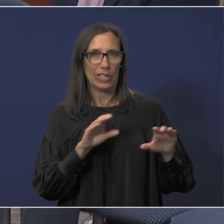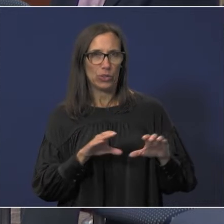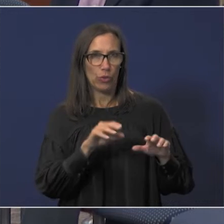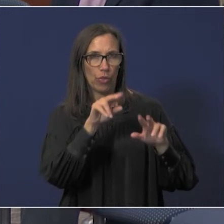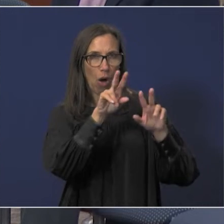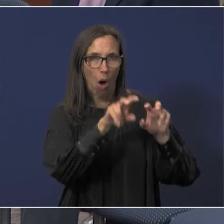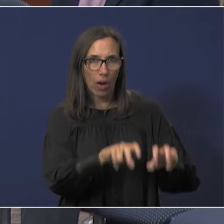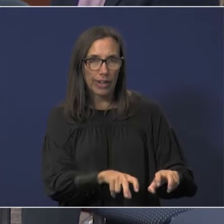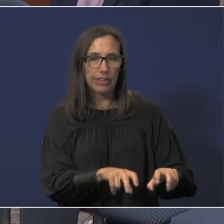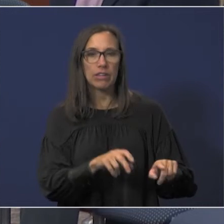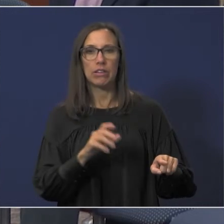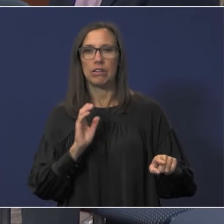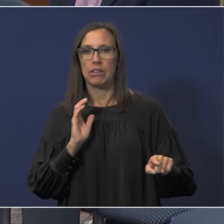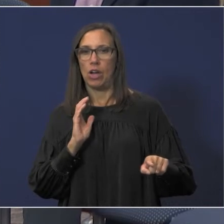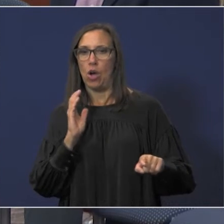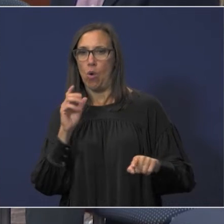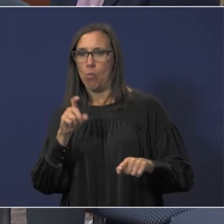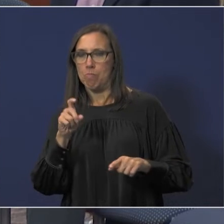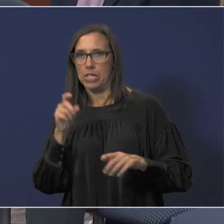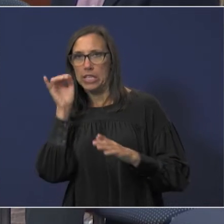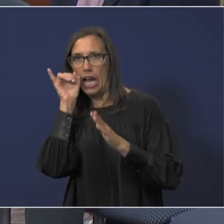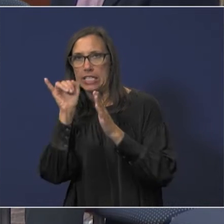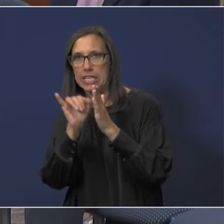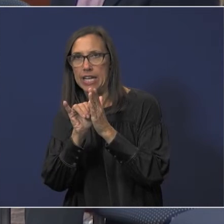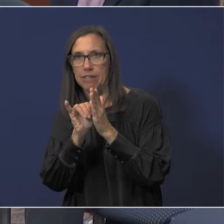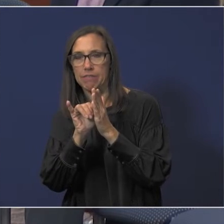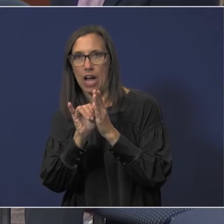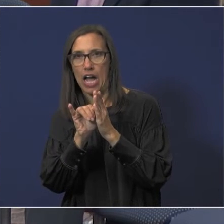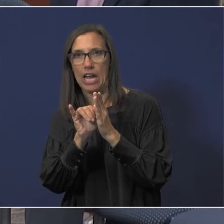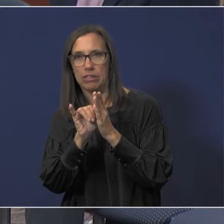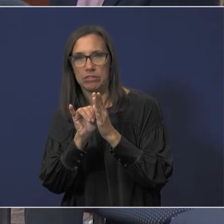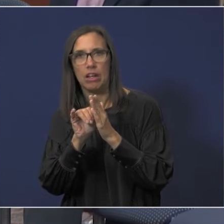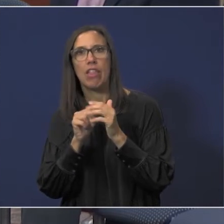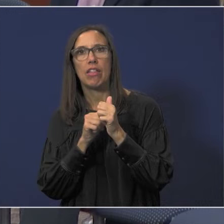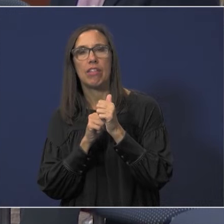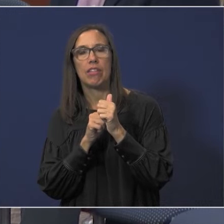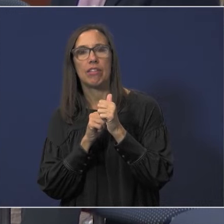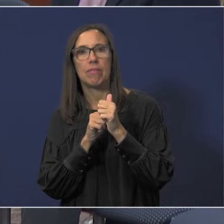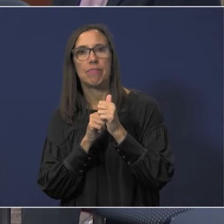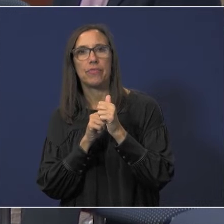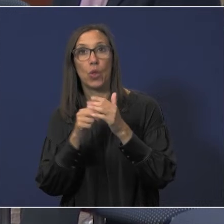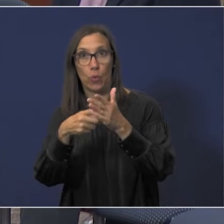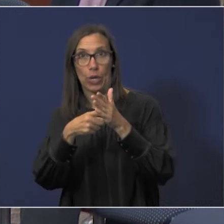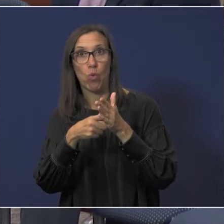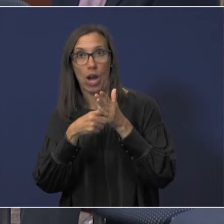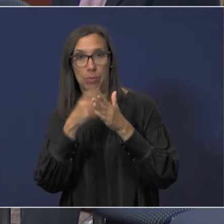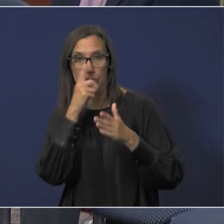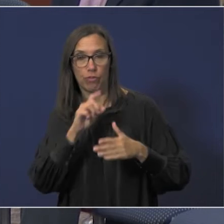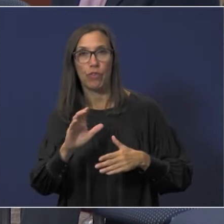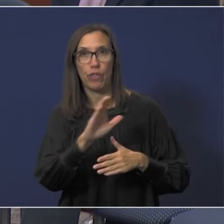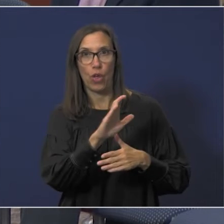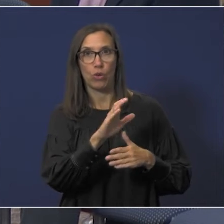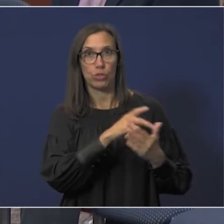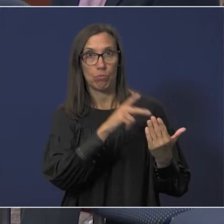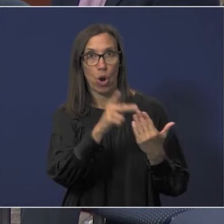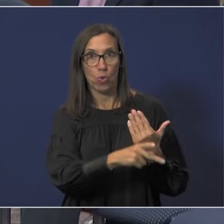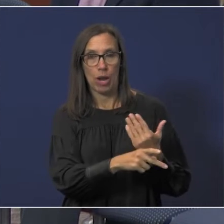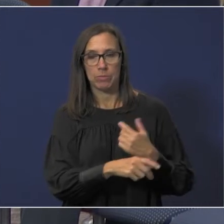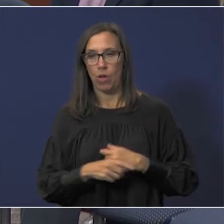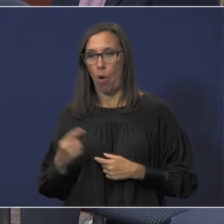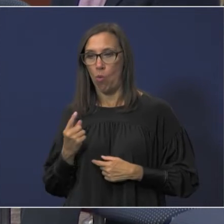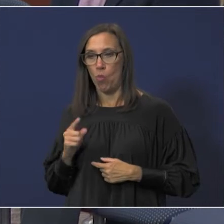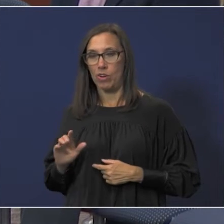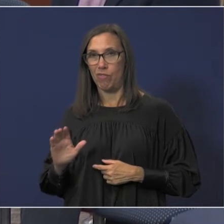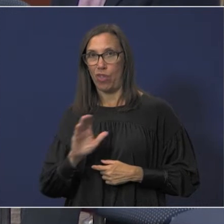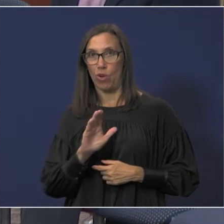we have to identify the directed material compliance requirements for these programs and one of those